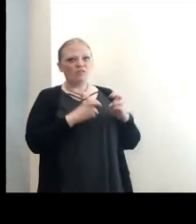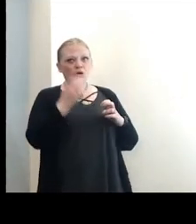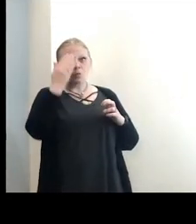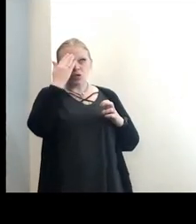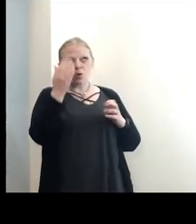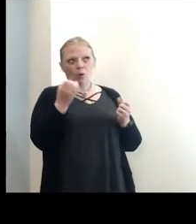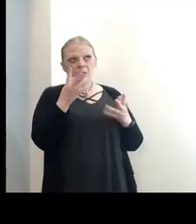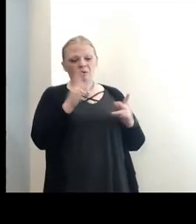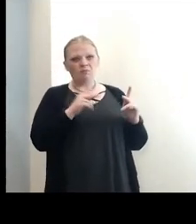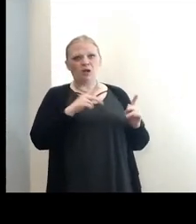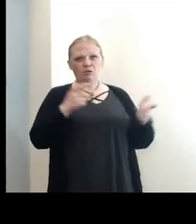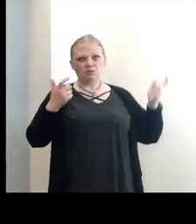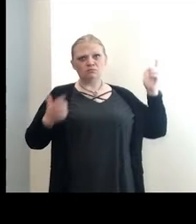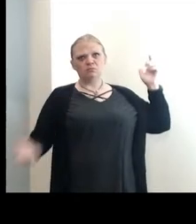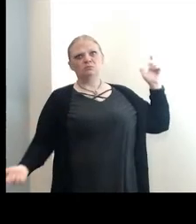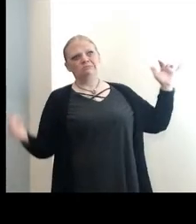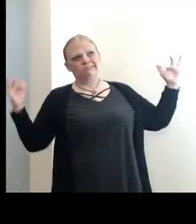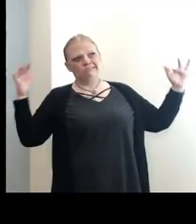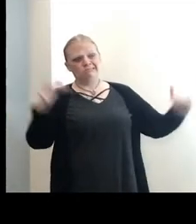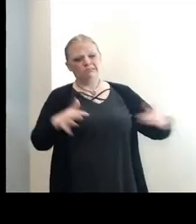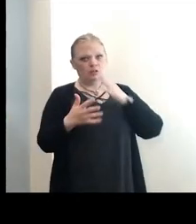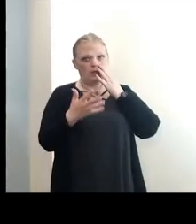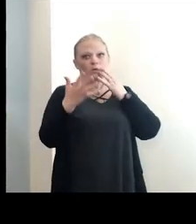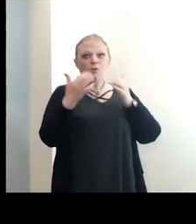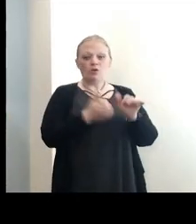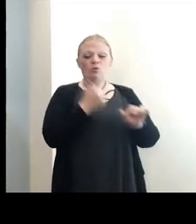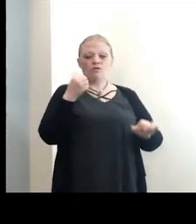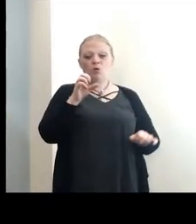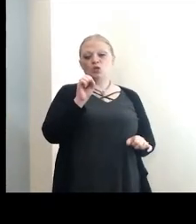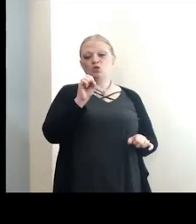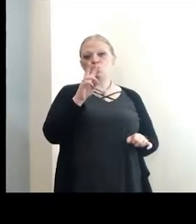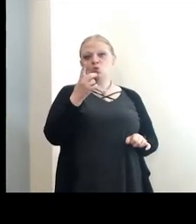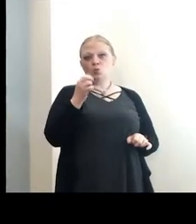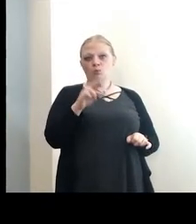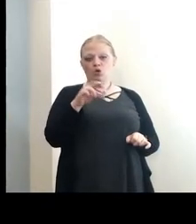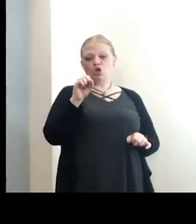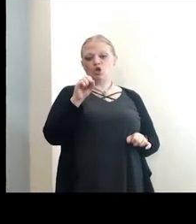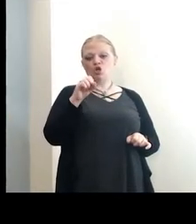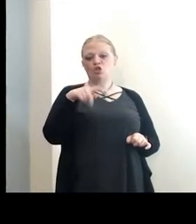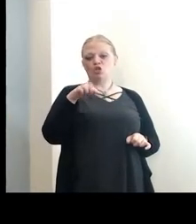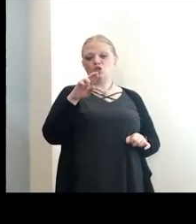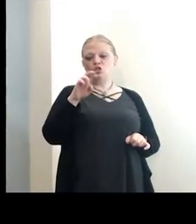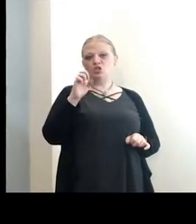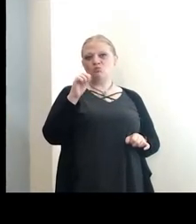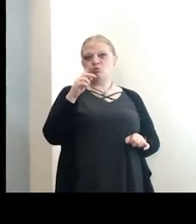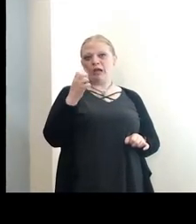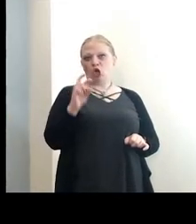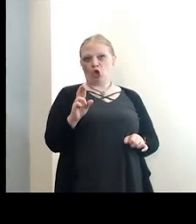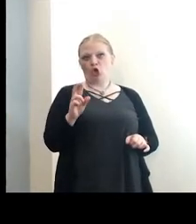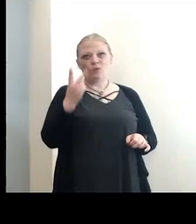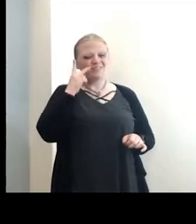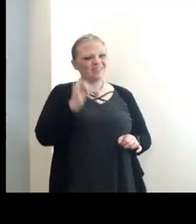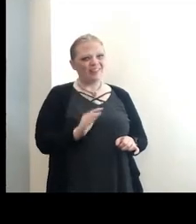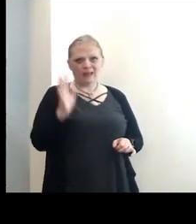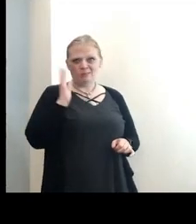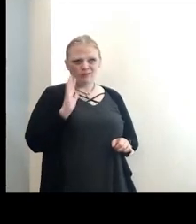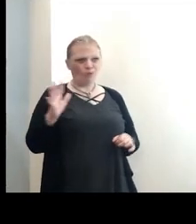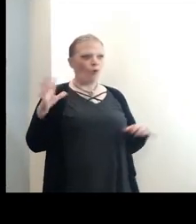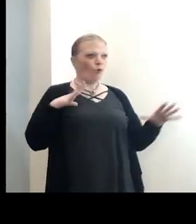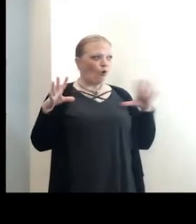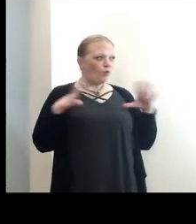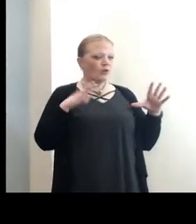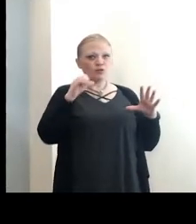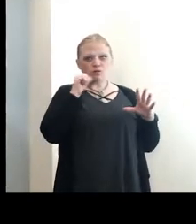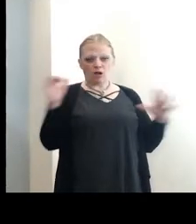that is. That's a huge amount and we want to avoid the super spreader events. We've seen it in the past when we brought people together, whether it's holidays or